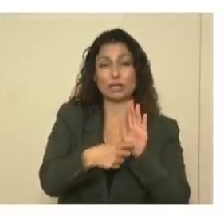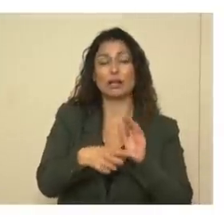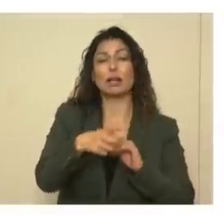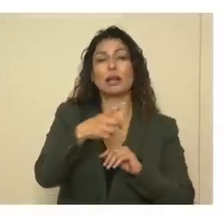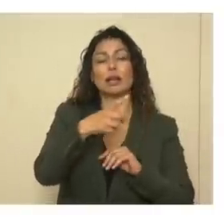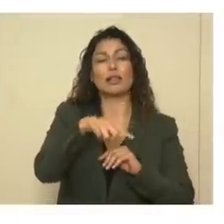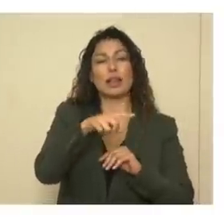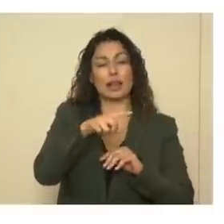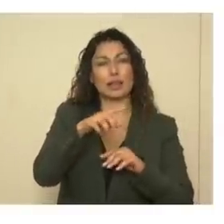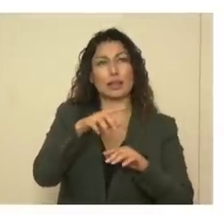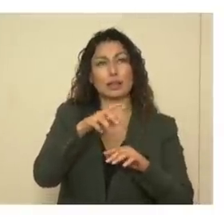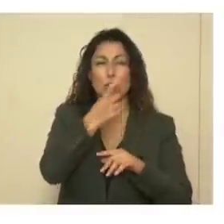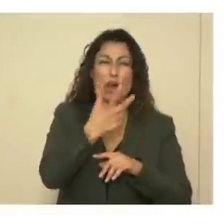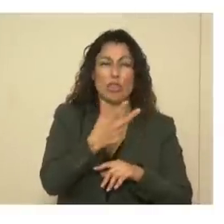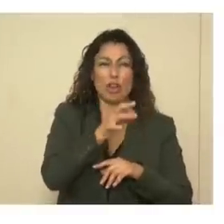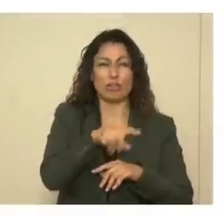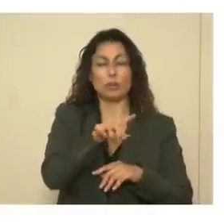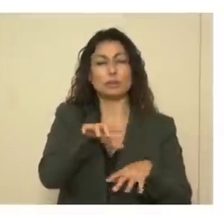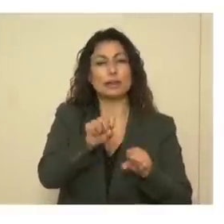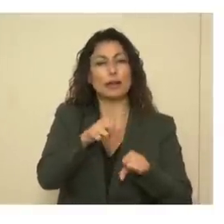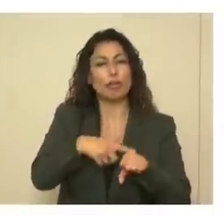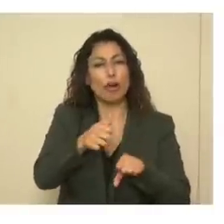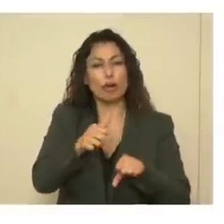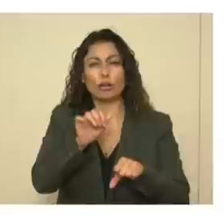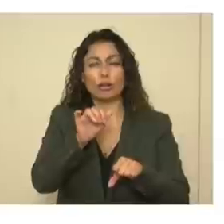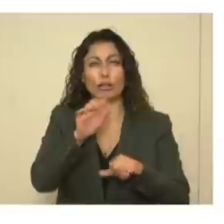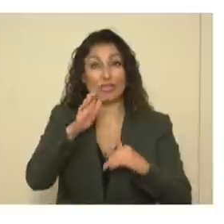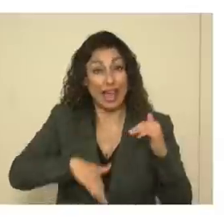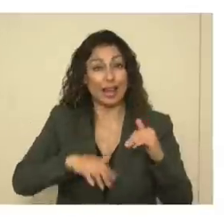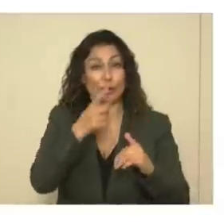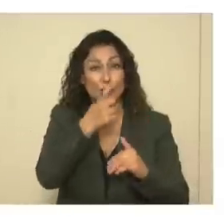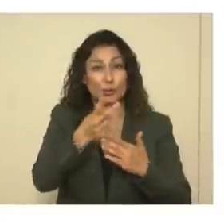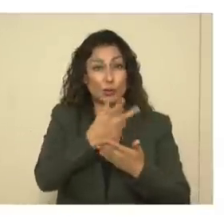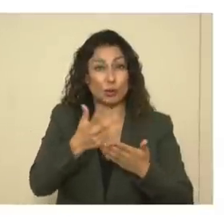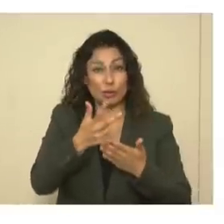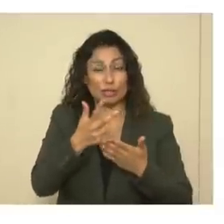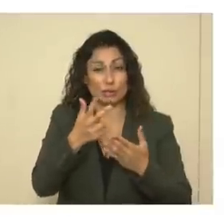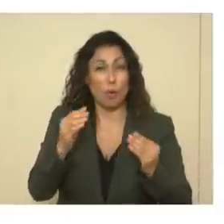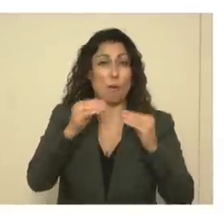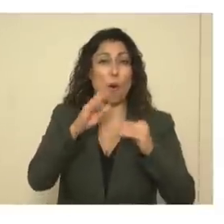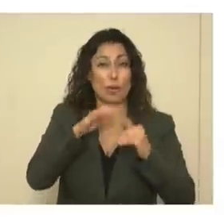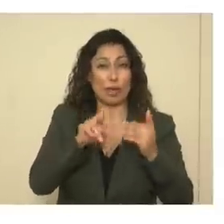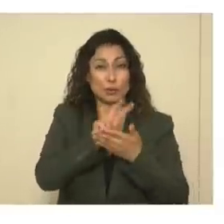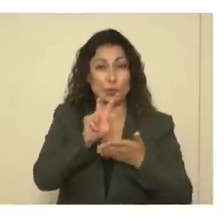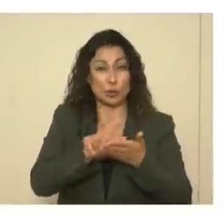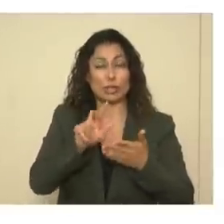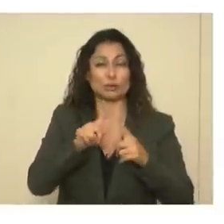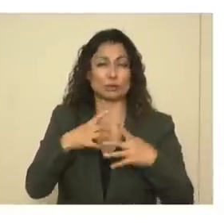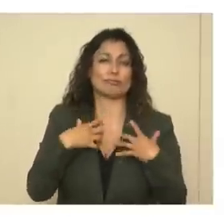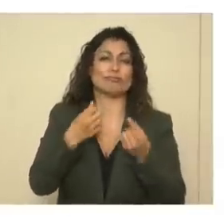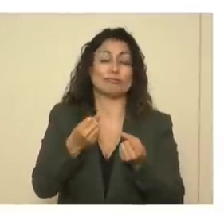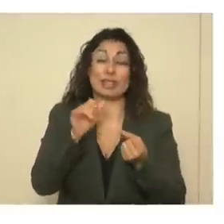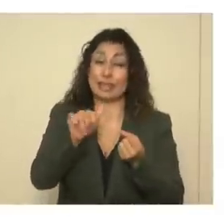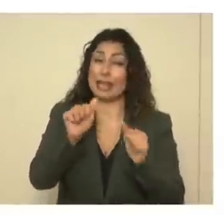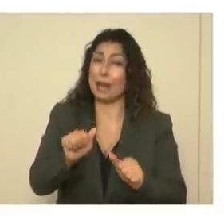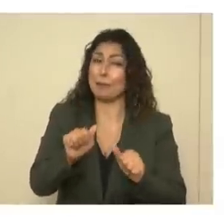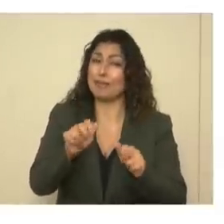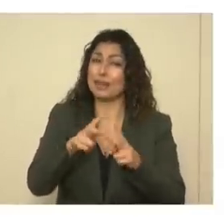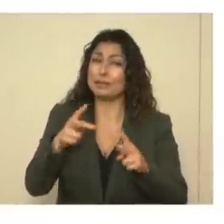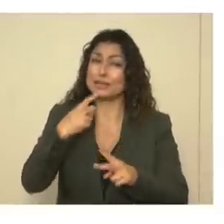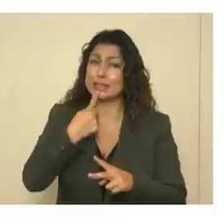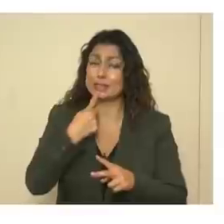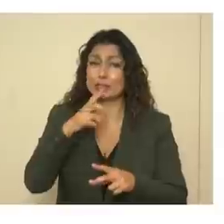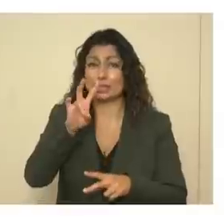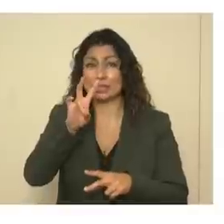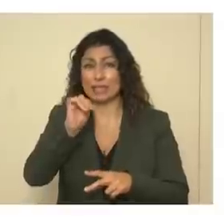a third of them take longer than two to three weeks to get better. And so this can be a serious illness. You know,